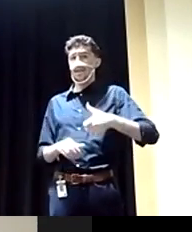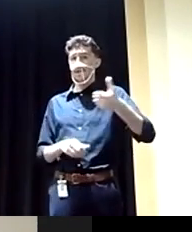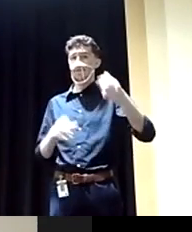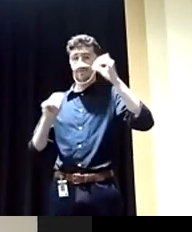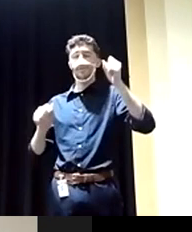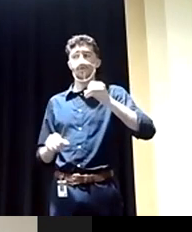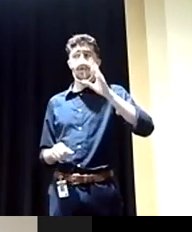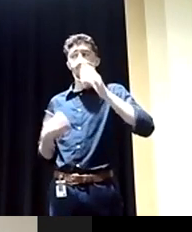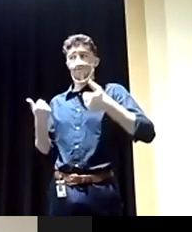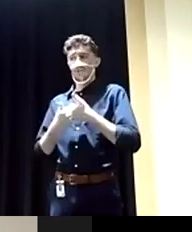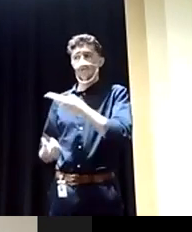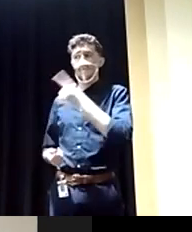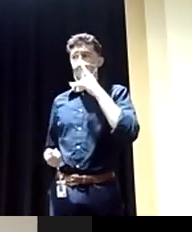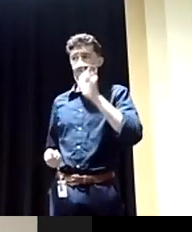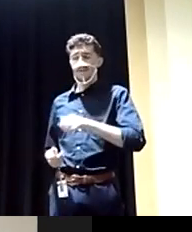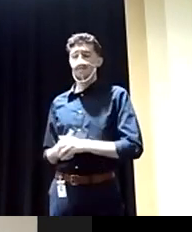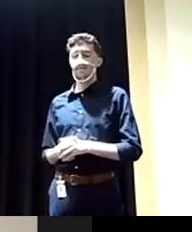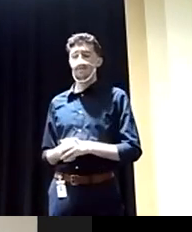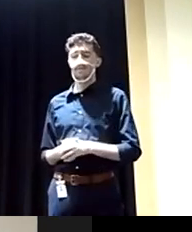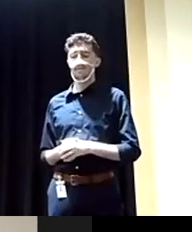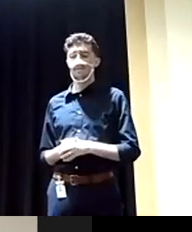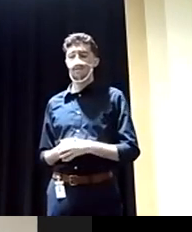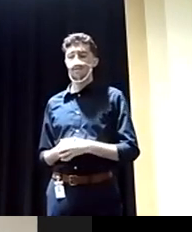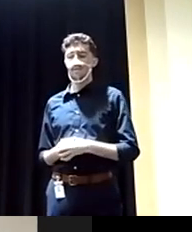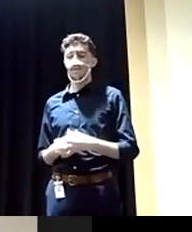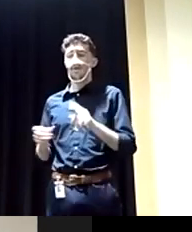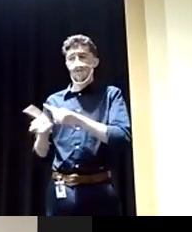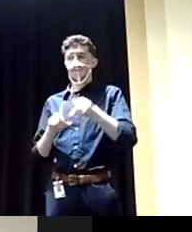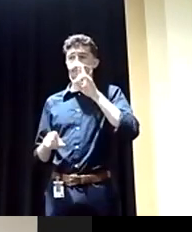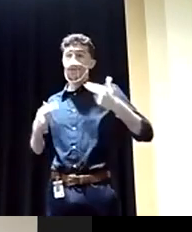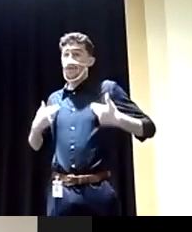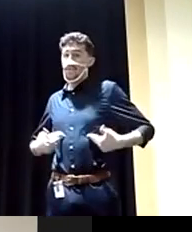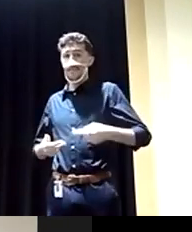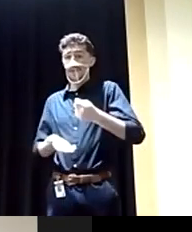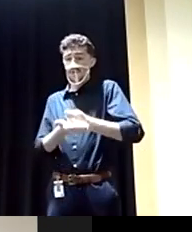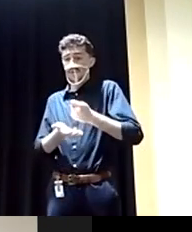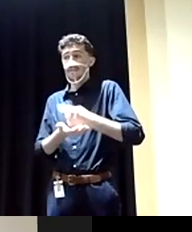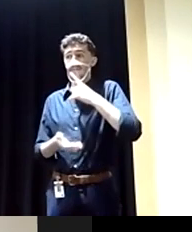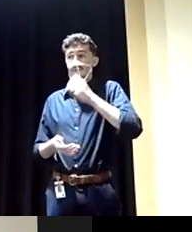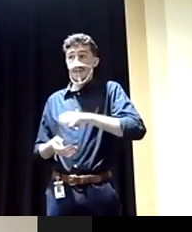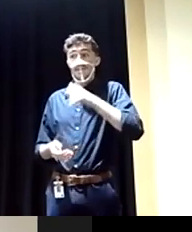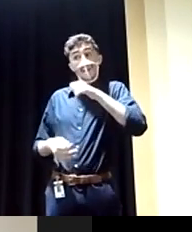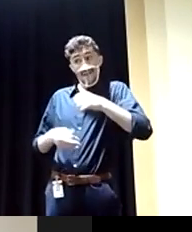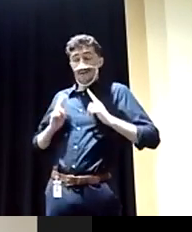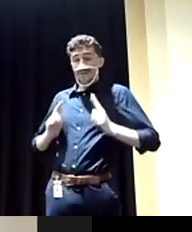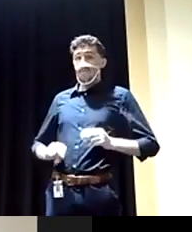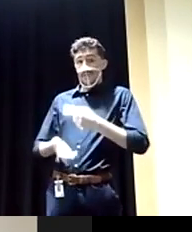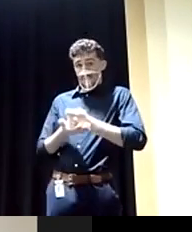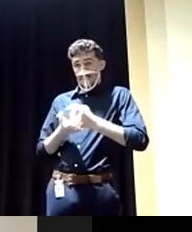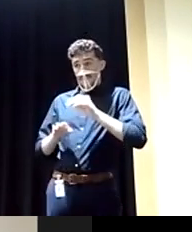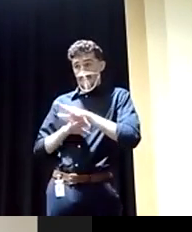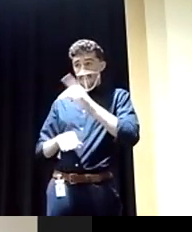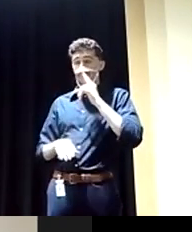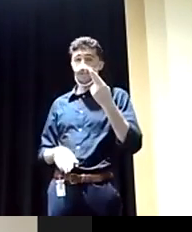you on that. And as far as the inhumane treatment of Haitian refugees, that is documented. And also, there was